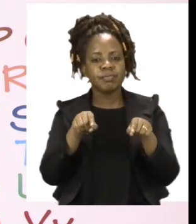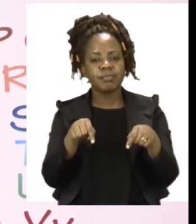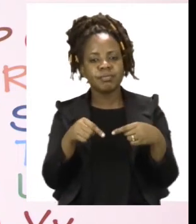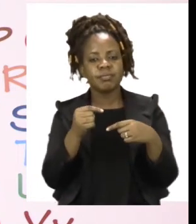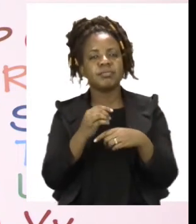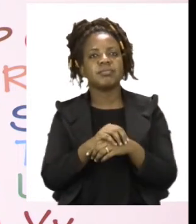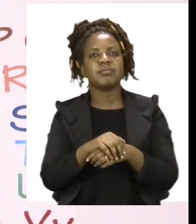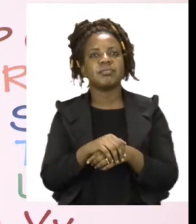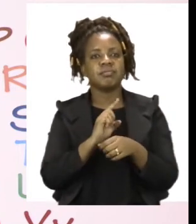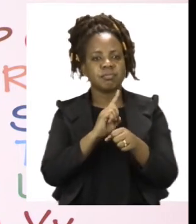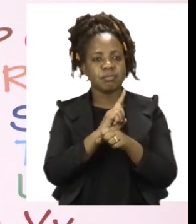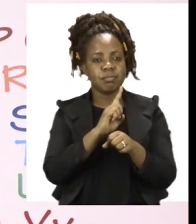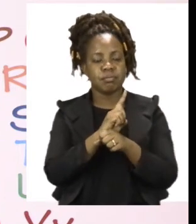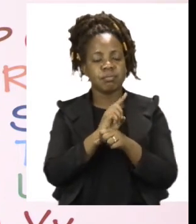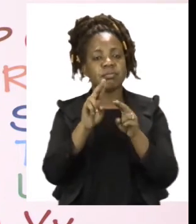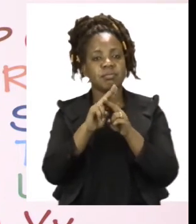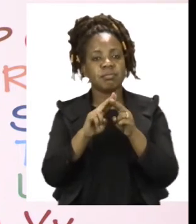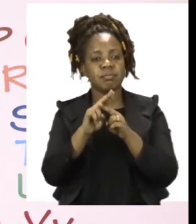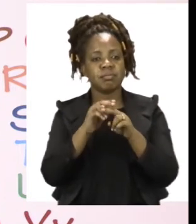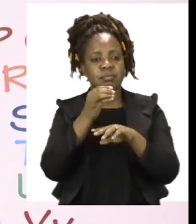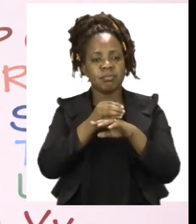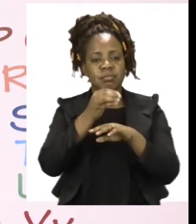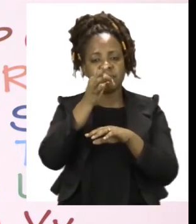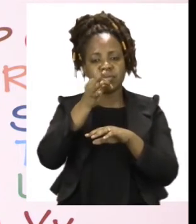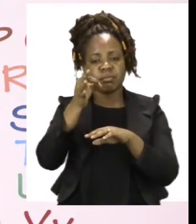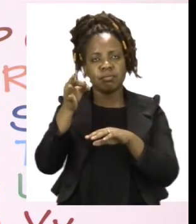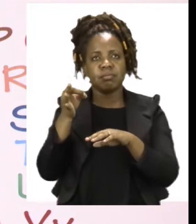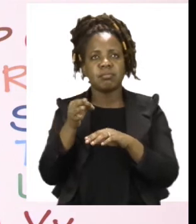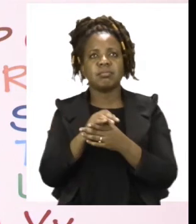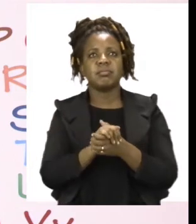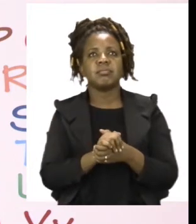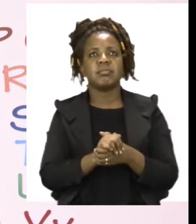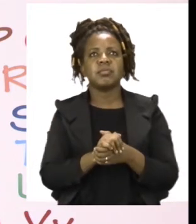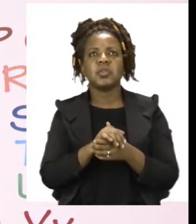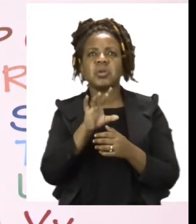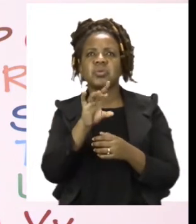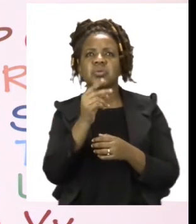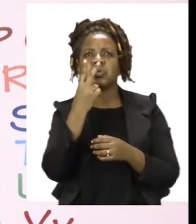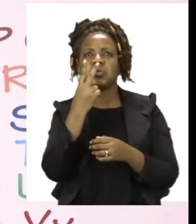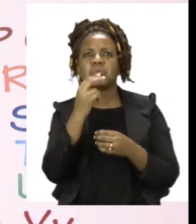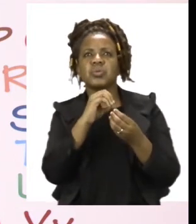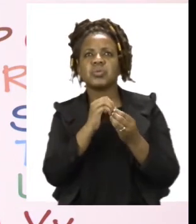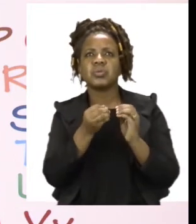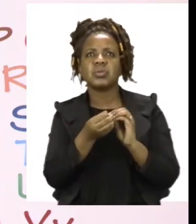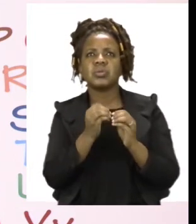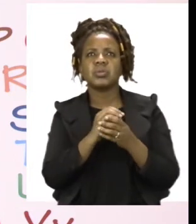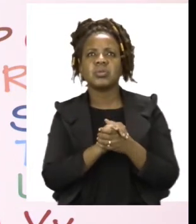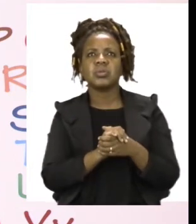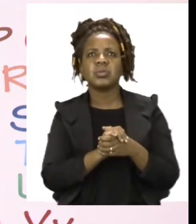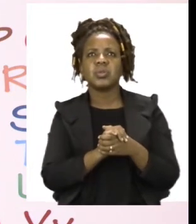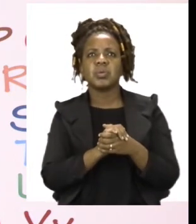use the counters. So, I need to first choose two numbers. You can circle either going